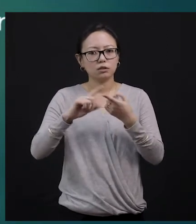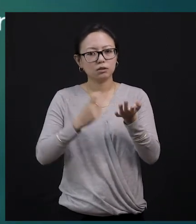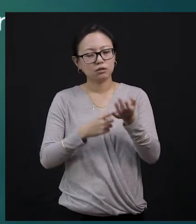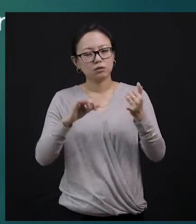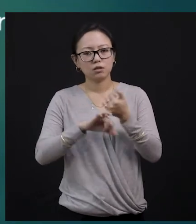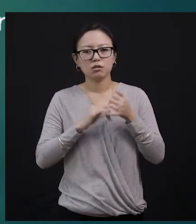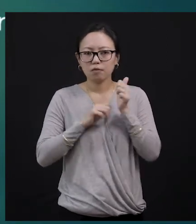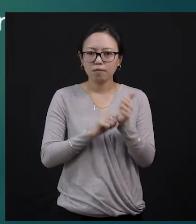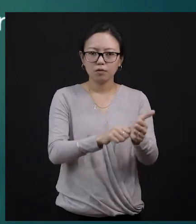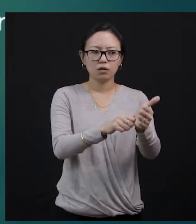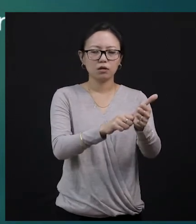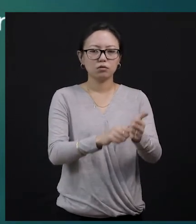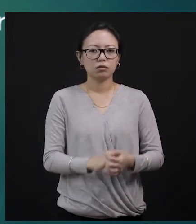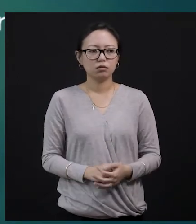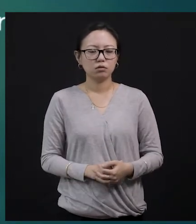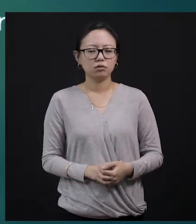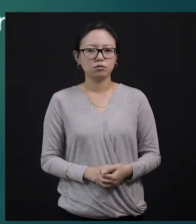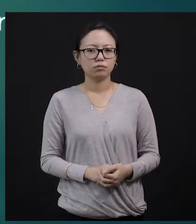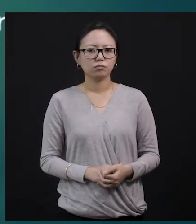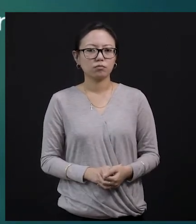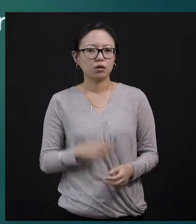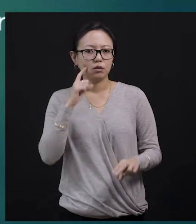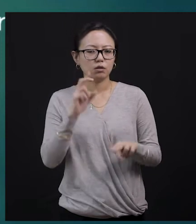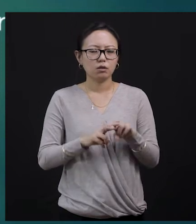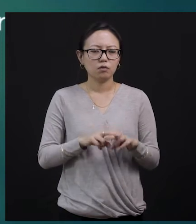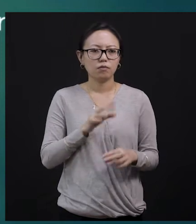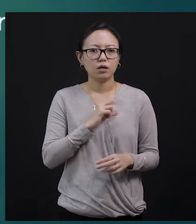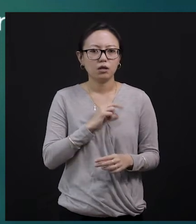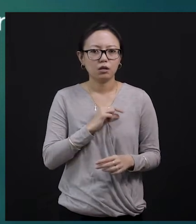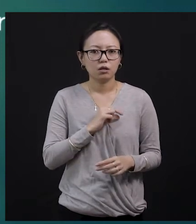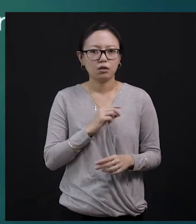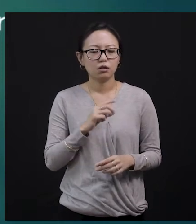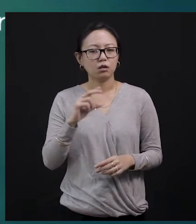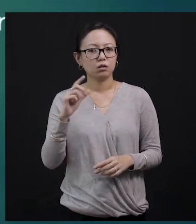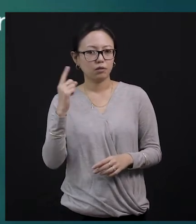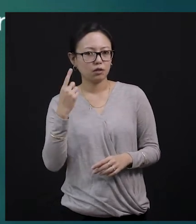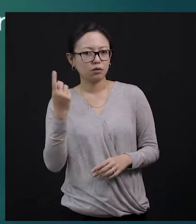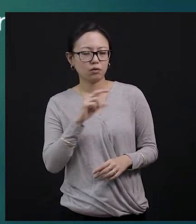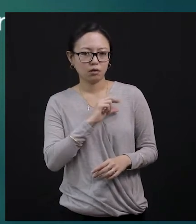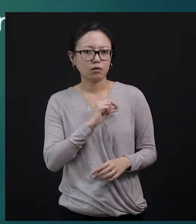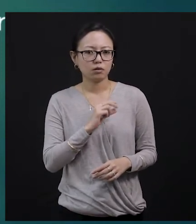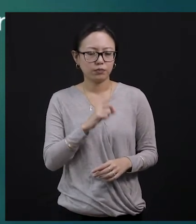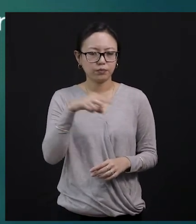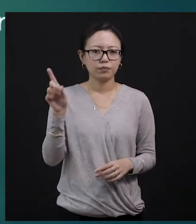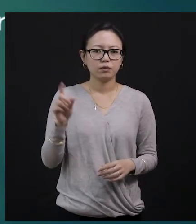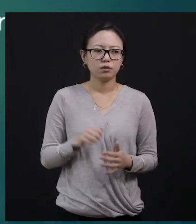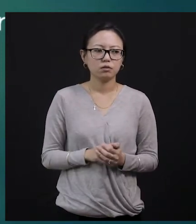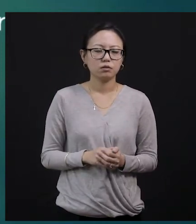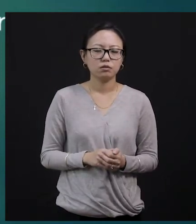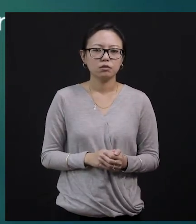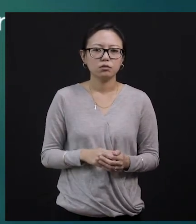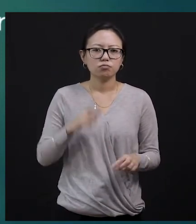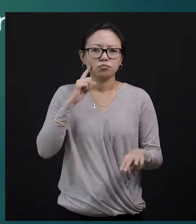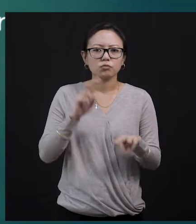found back, imagine the fear that goes in your mind. You will get nervous, right? Or your parents and your elders would be panicking,